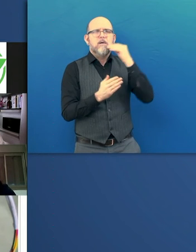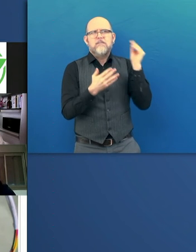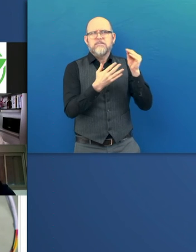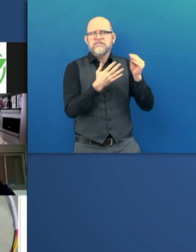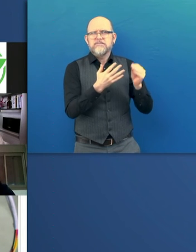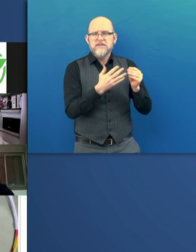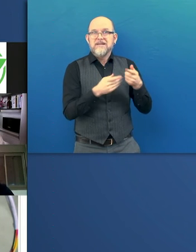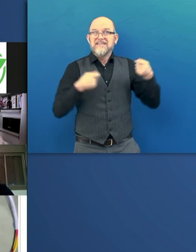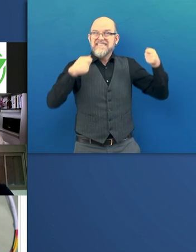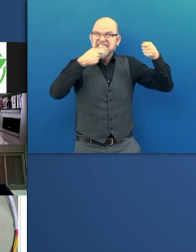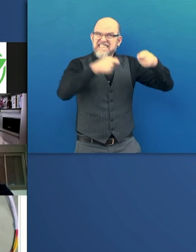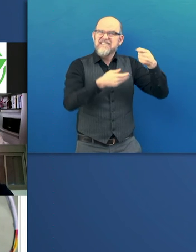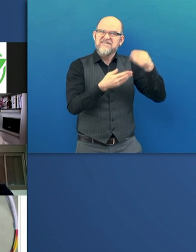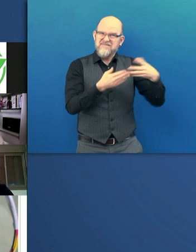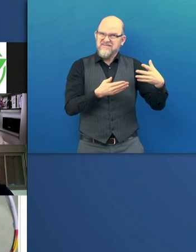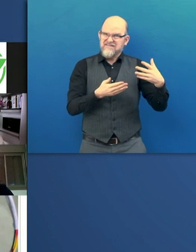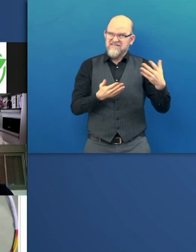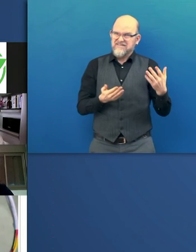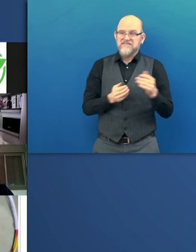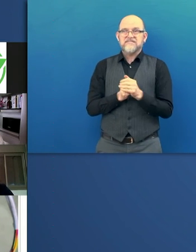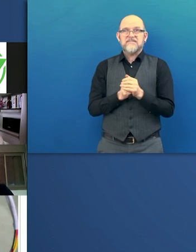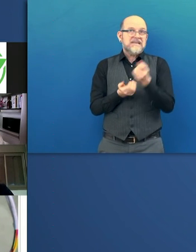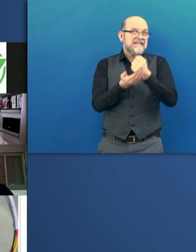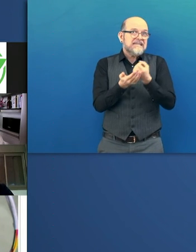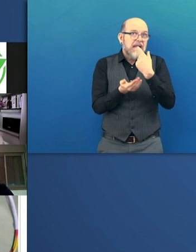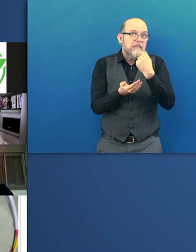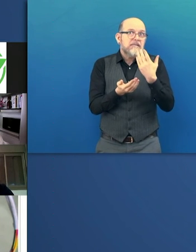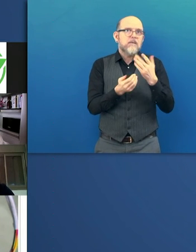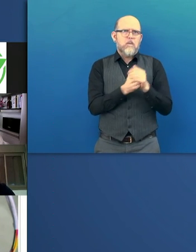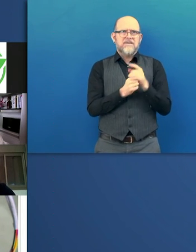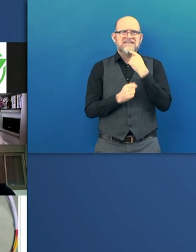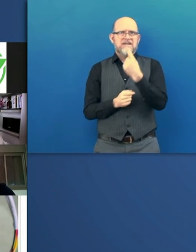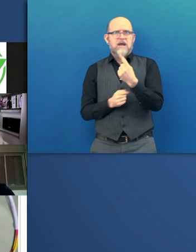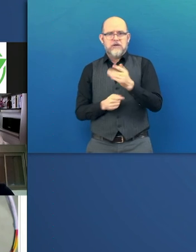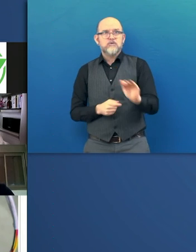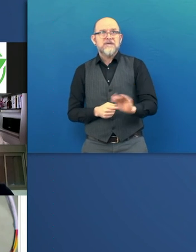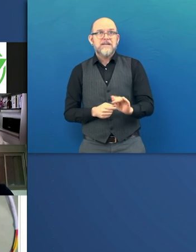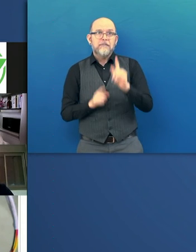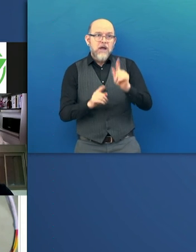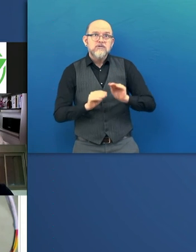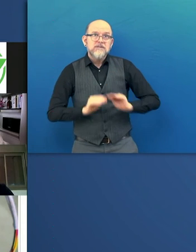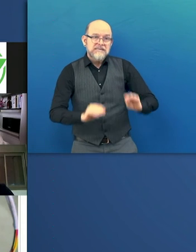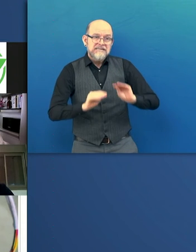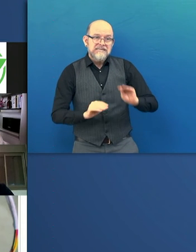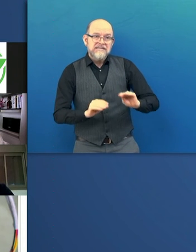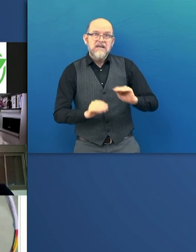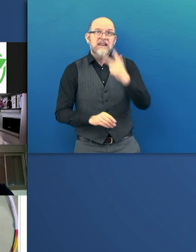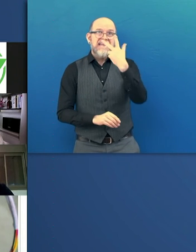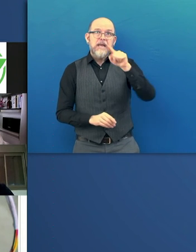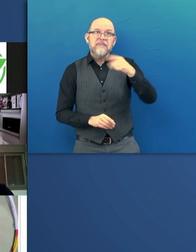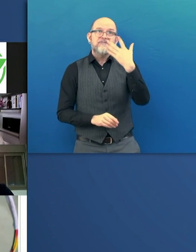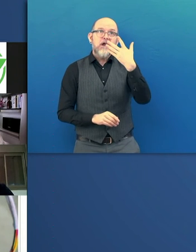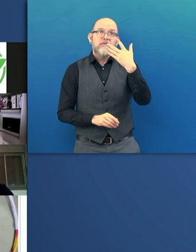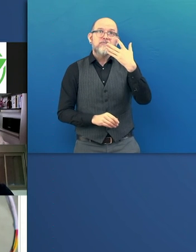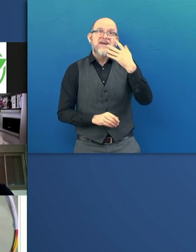.5 years for a child, for a dyslexic child to keep up with their peers. It is a very